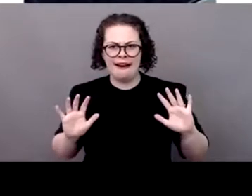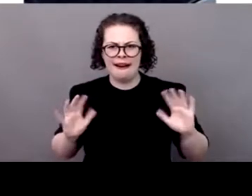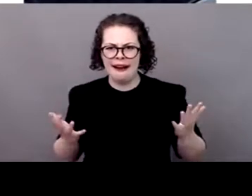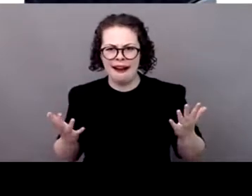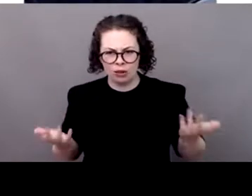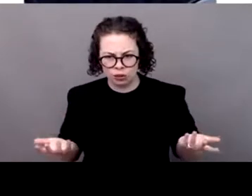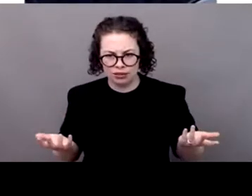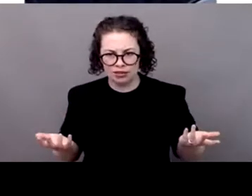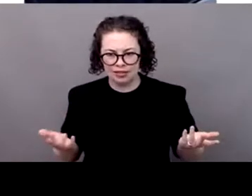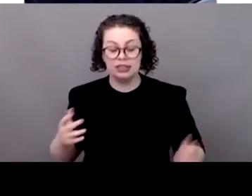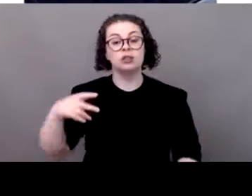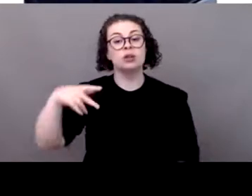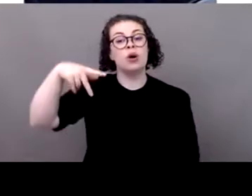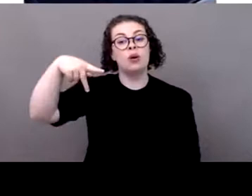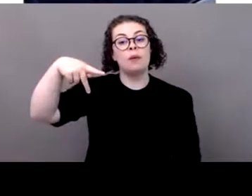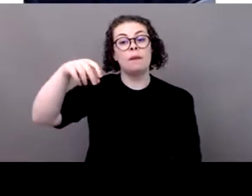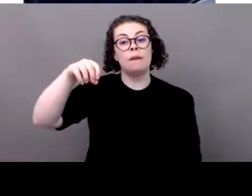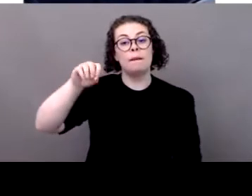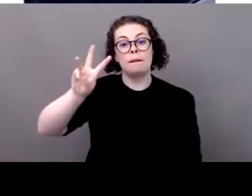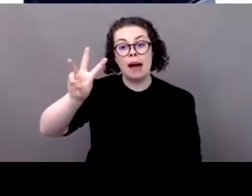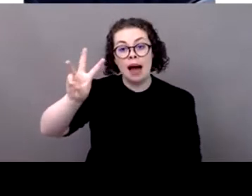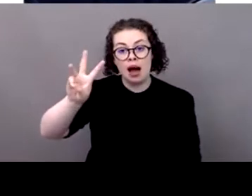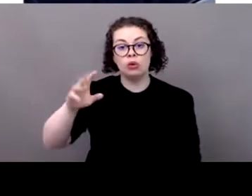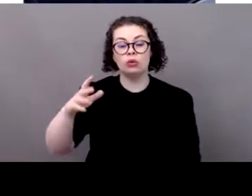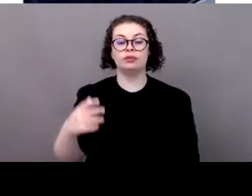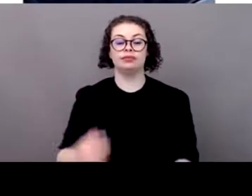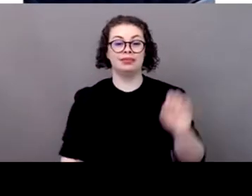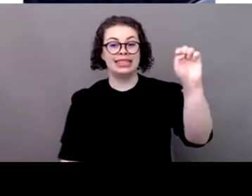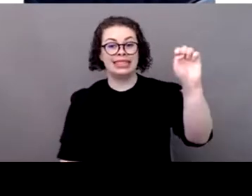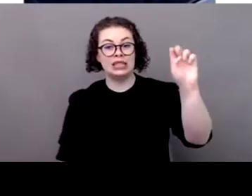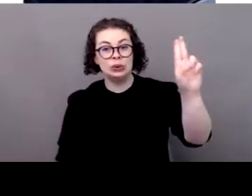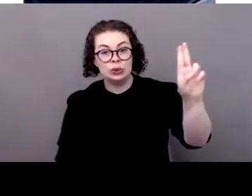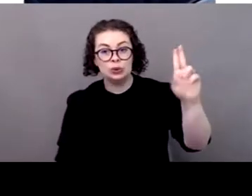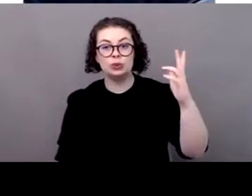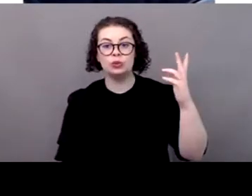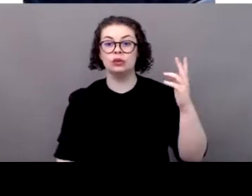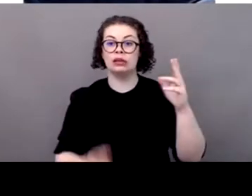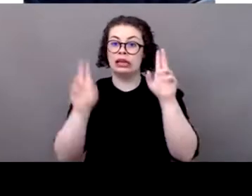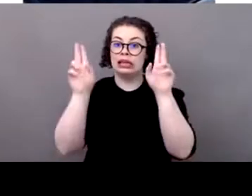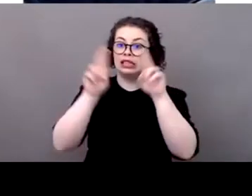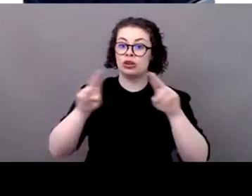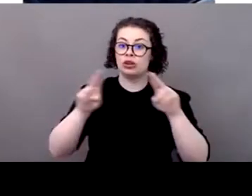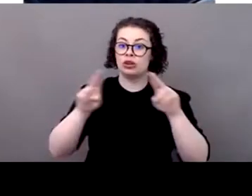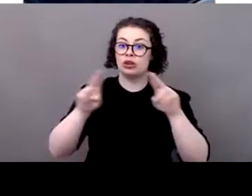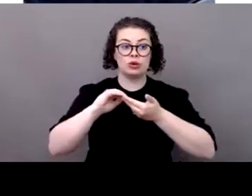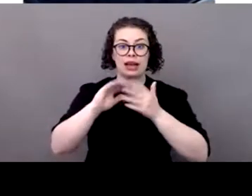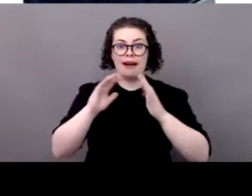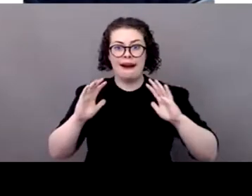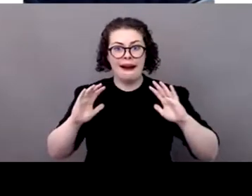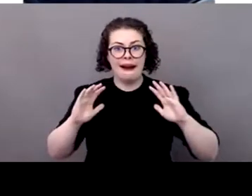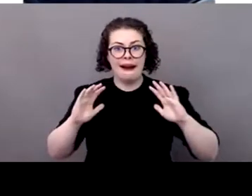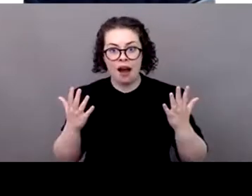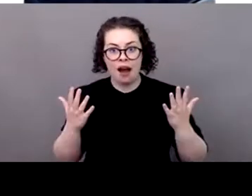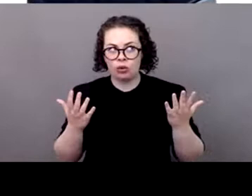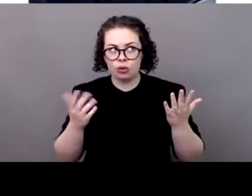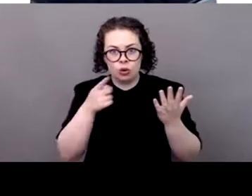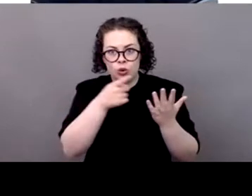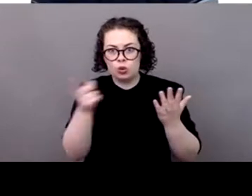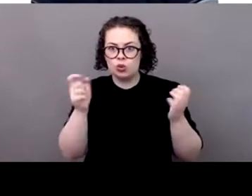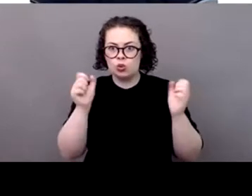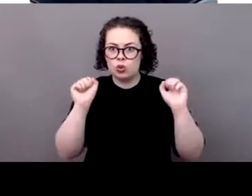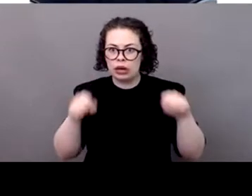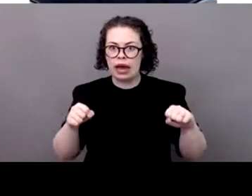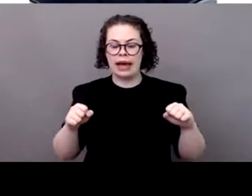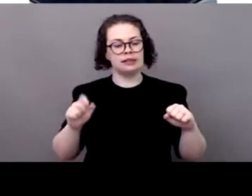or maybe the European Union or international, other international bodies, what action